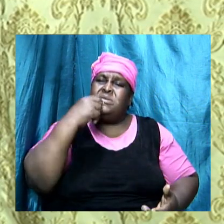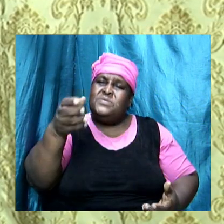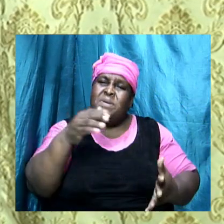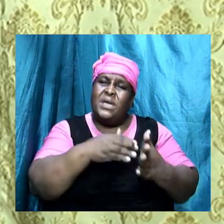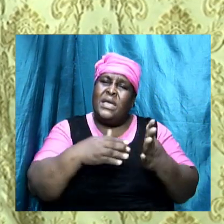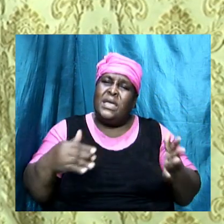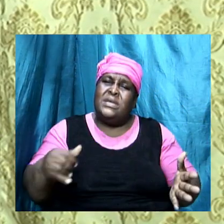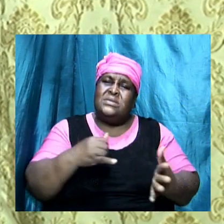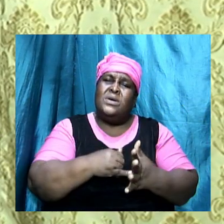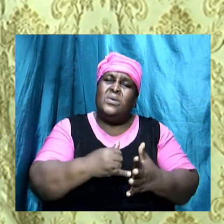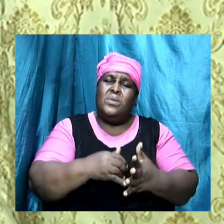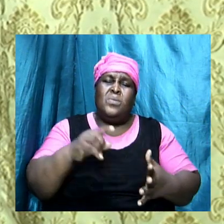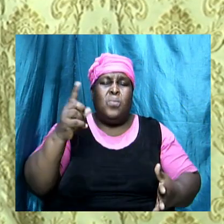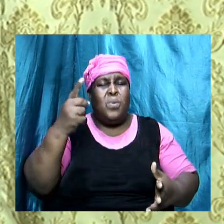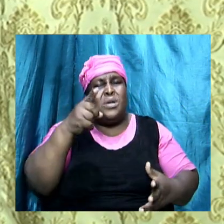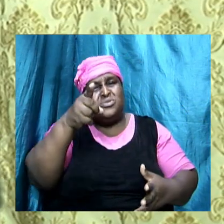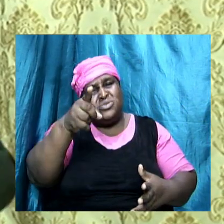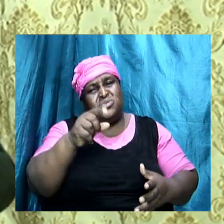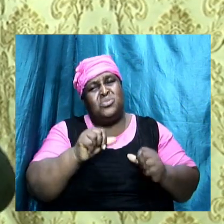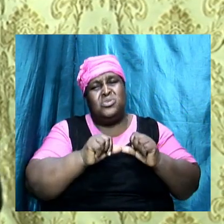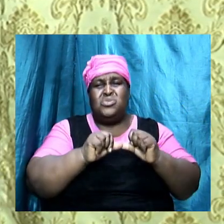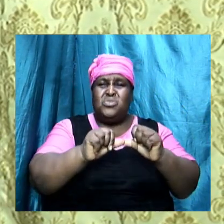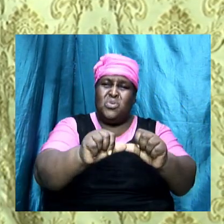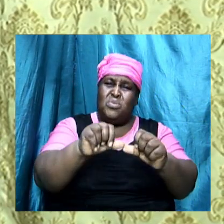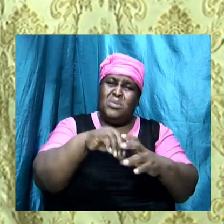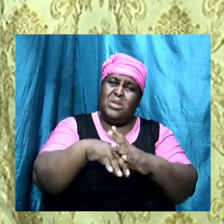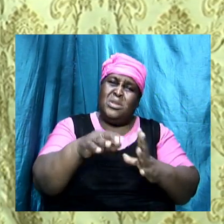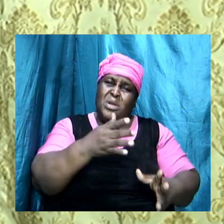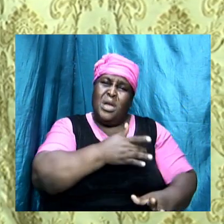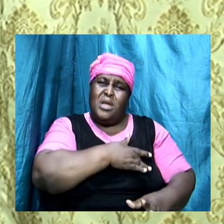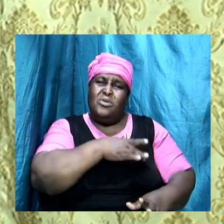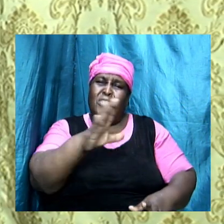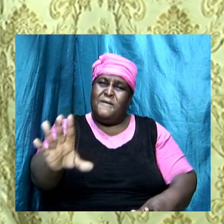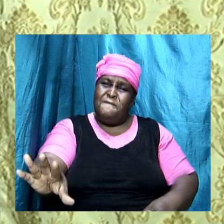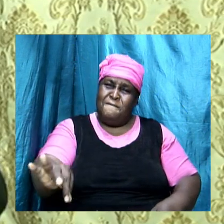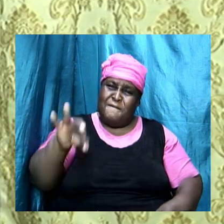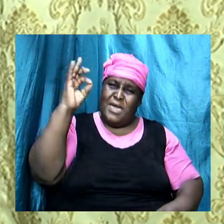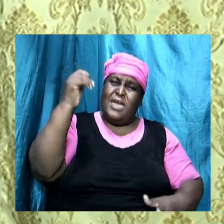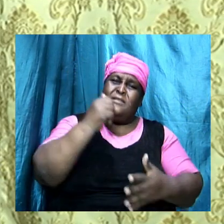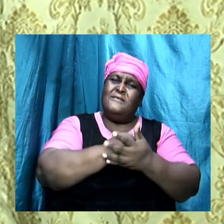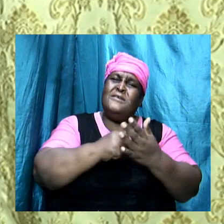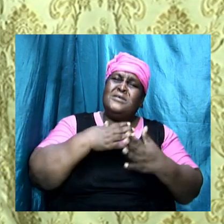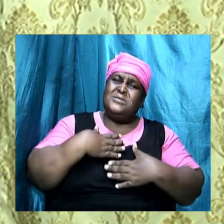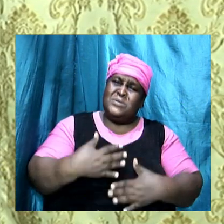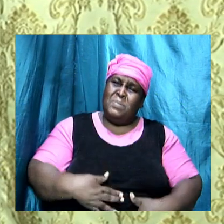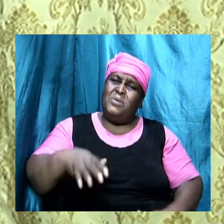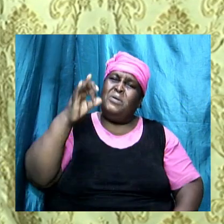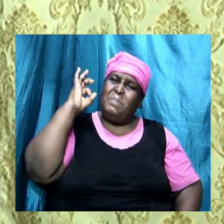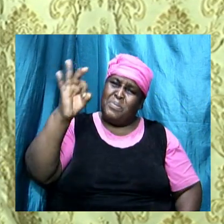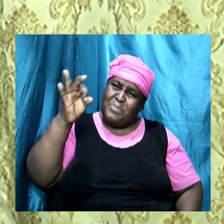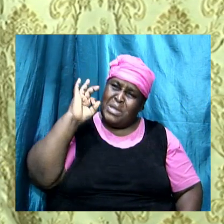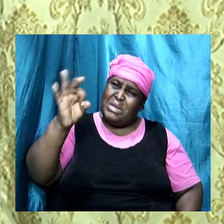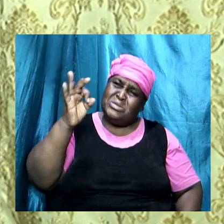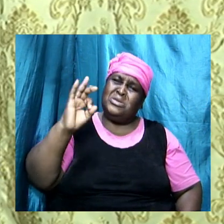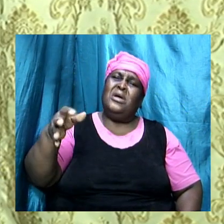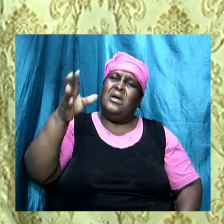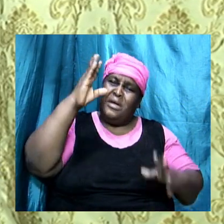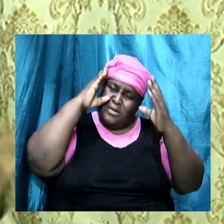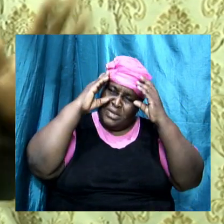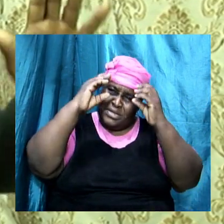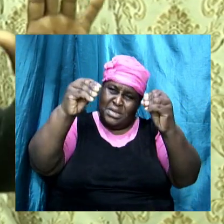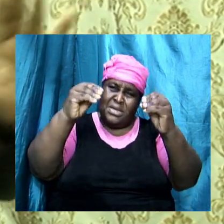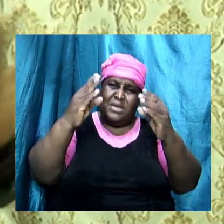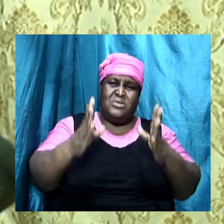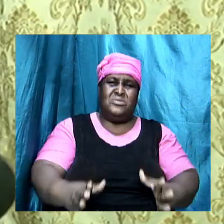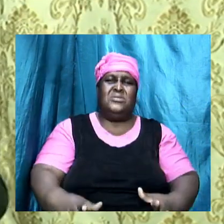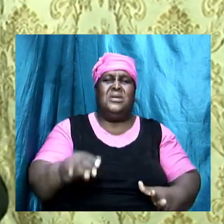determined in your heart to do that thing you are going to find somebody and find a preacher find a teacher that